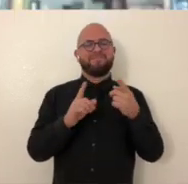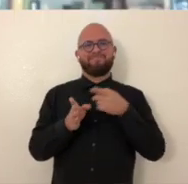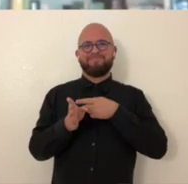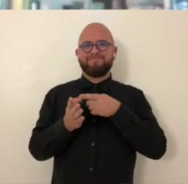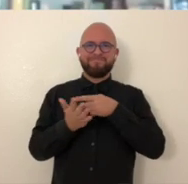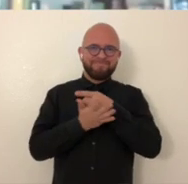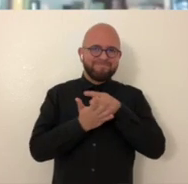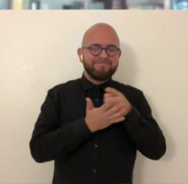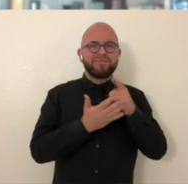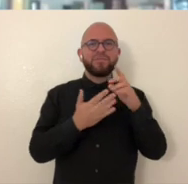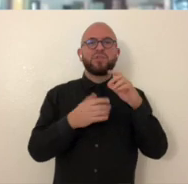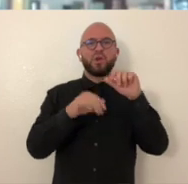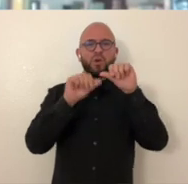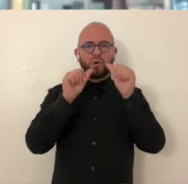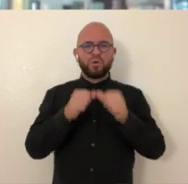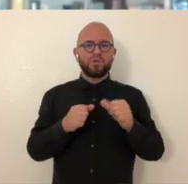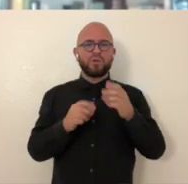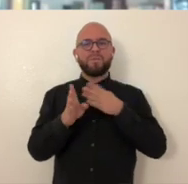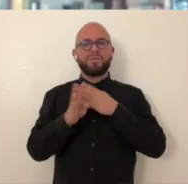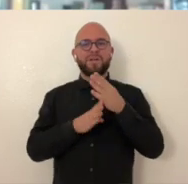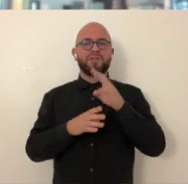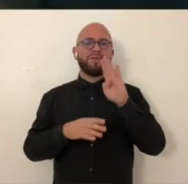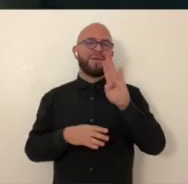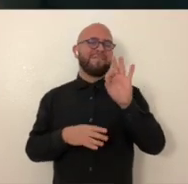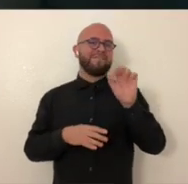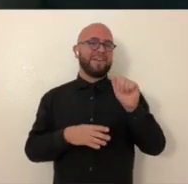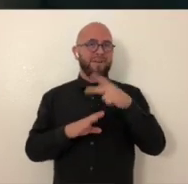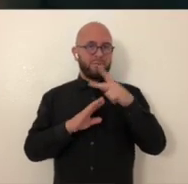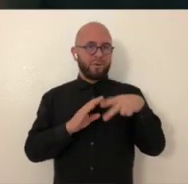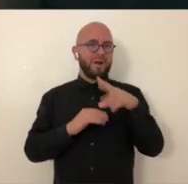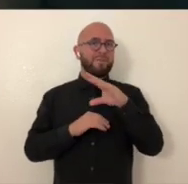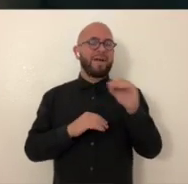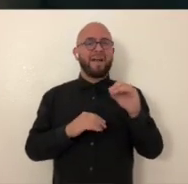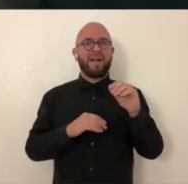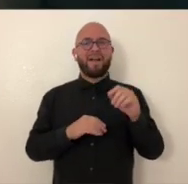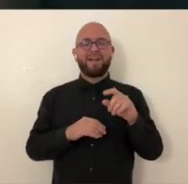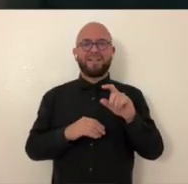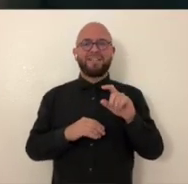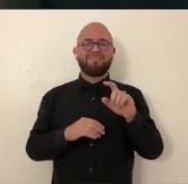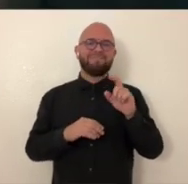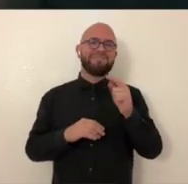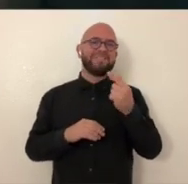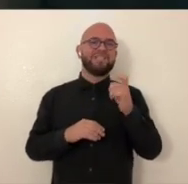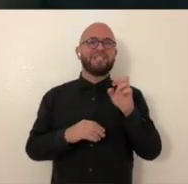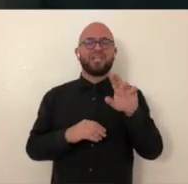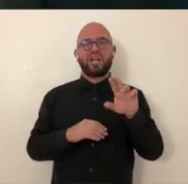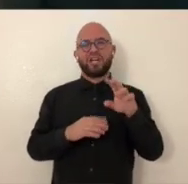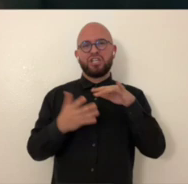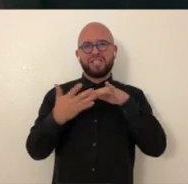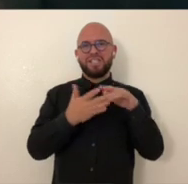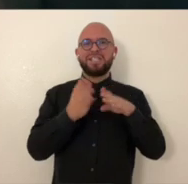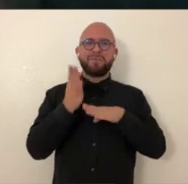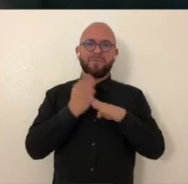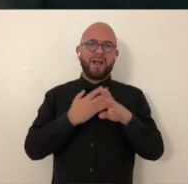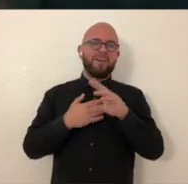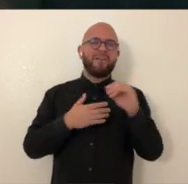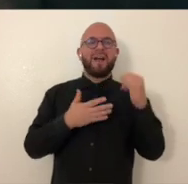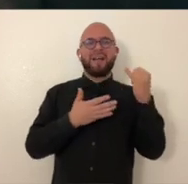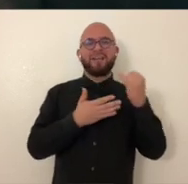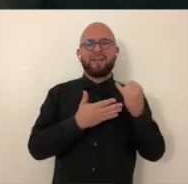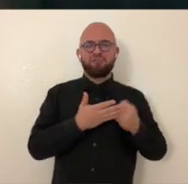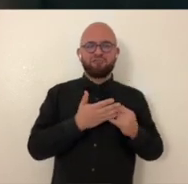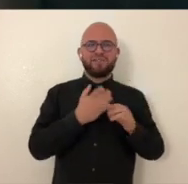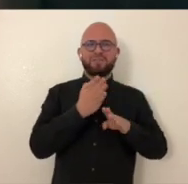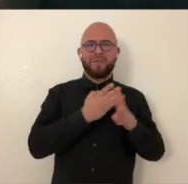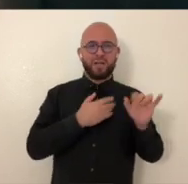got interdisciplinary sculpture, major BFA program, as well as the gender studies